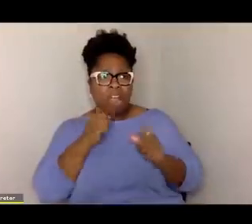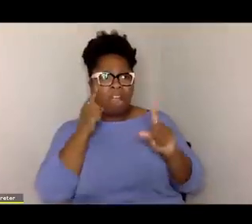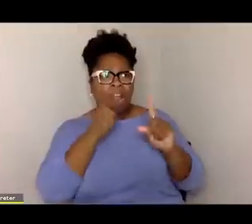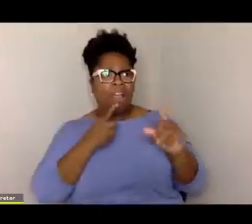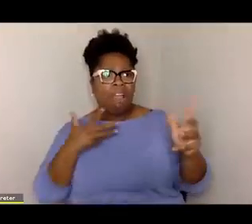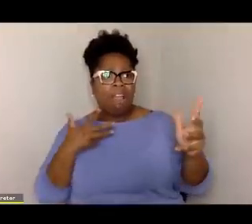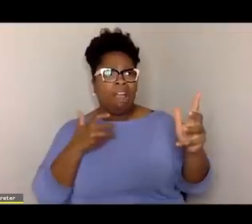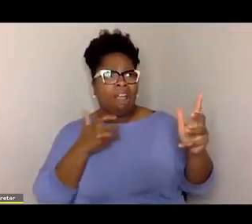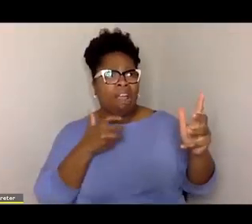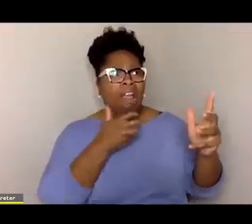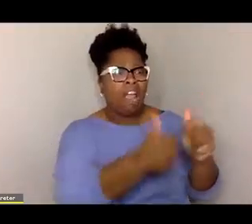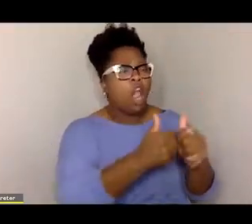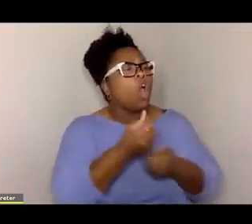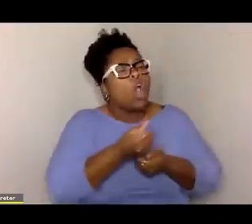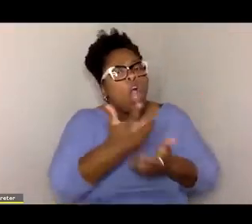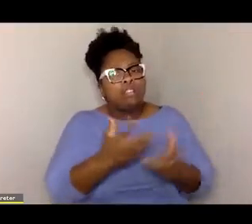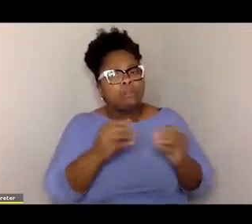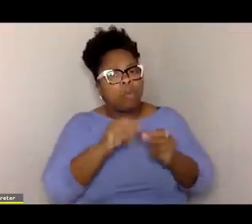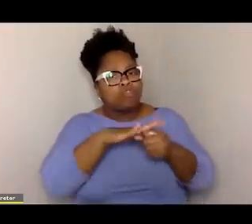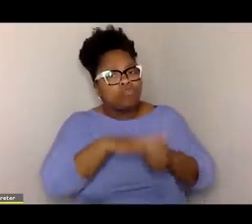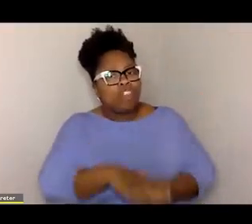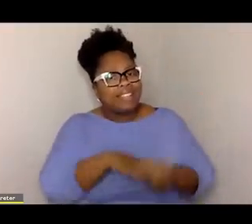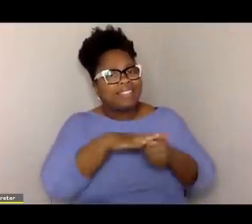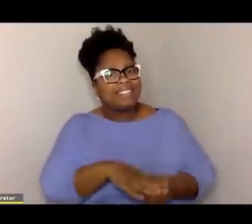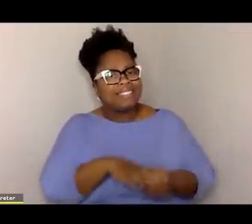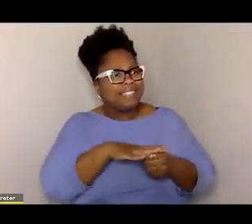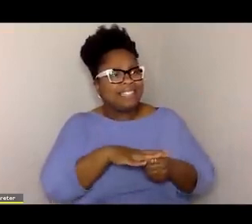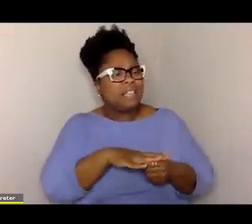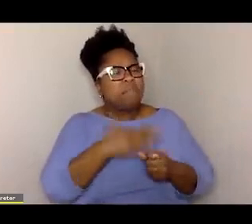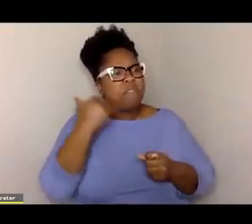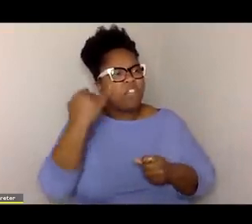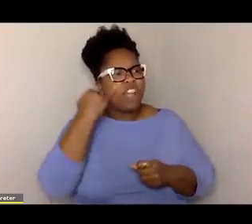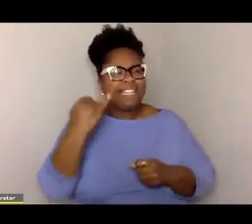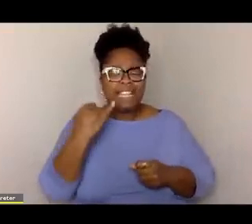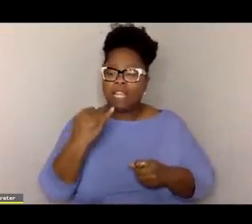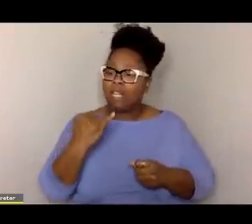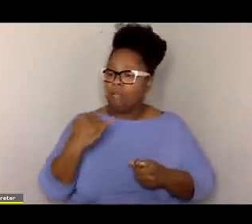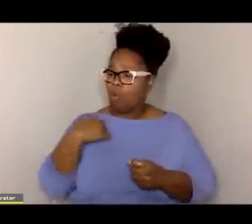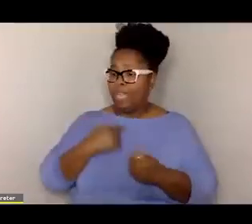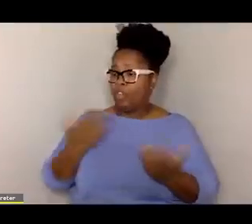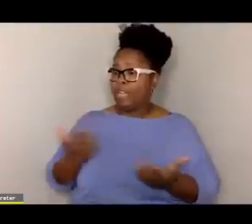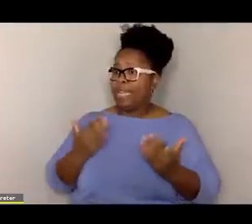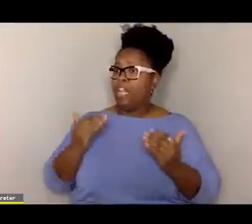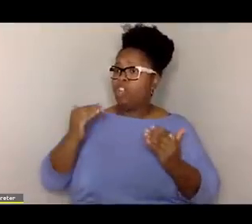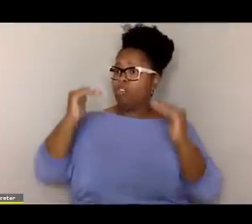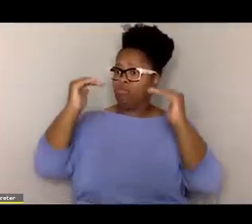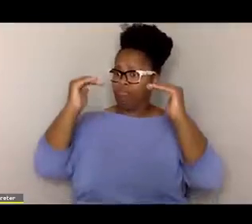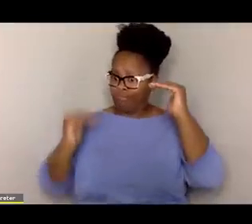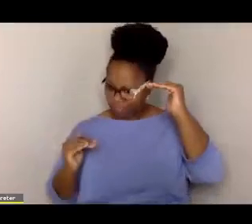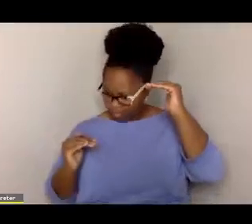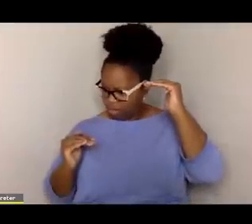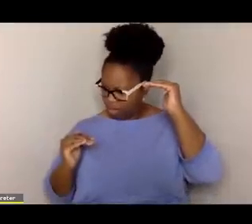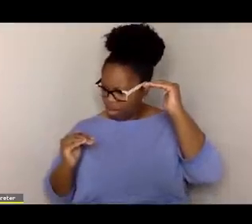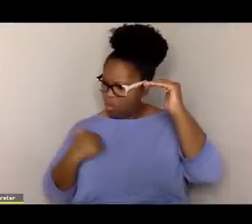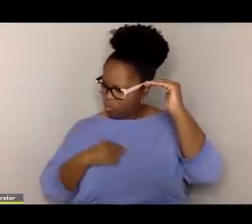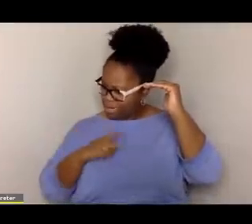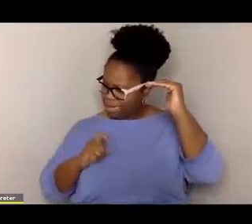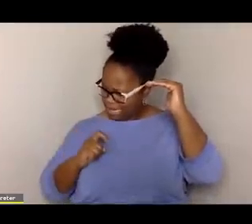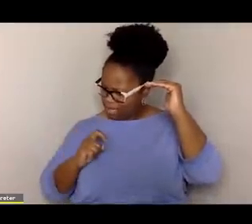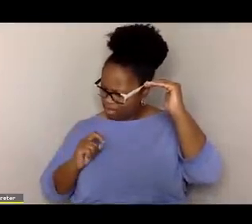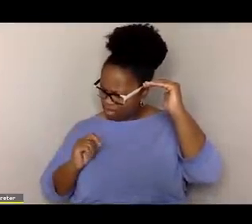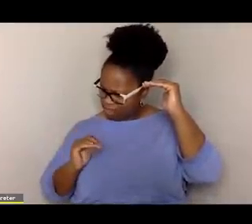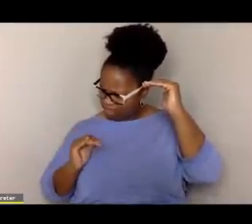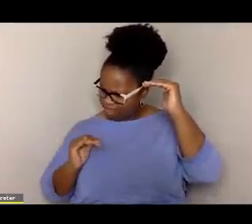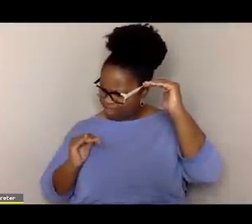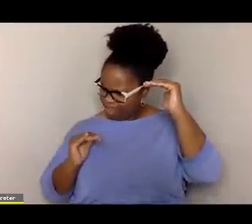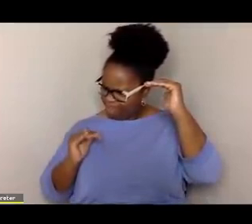up is going to cause people a lot more stress instead of like this is where we are now. And now here's what